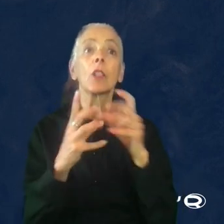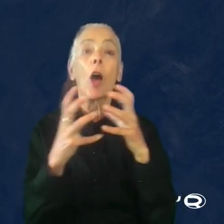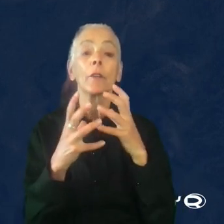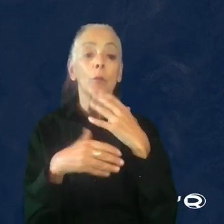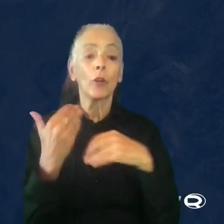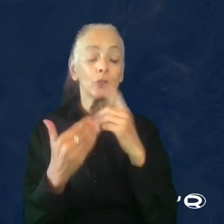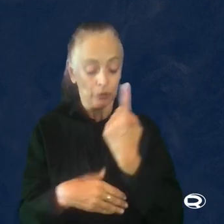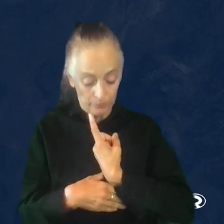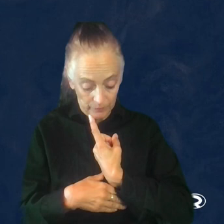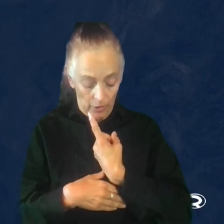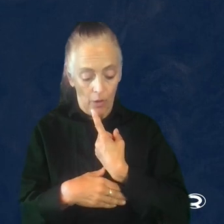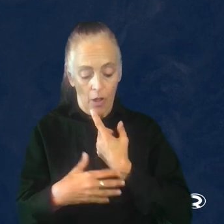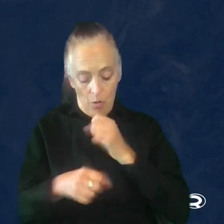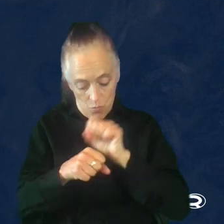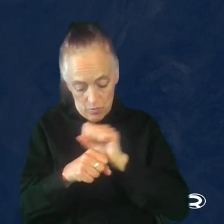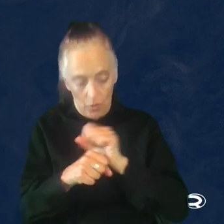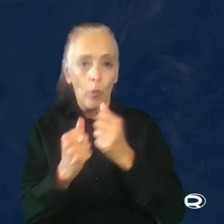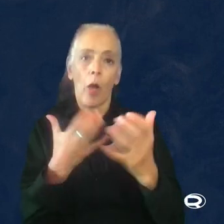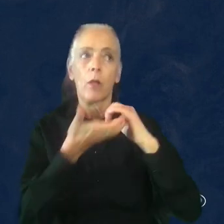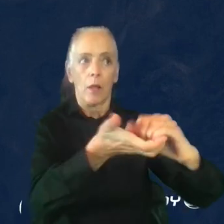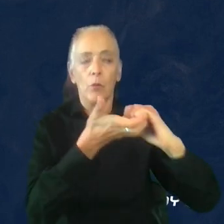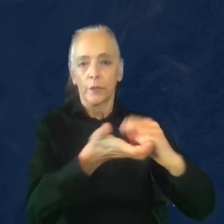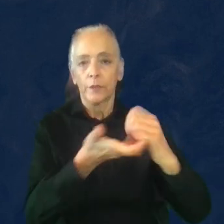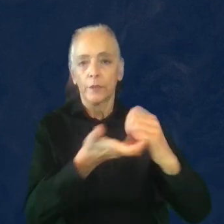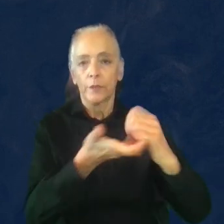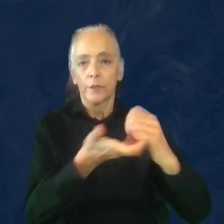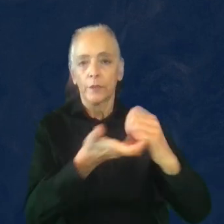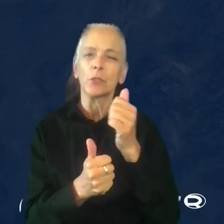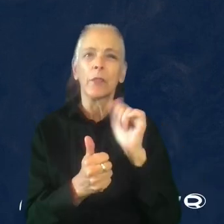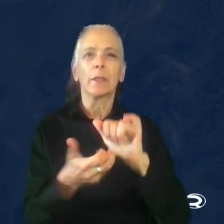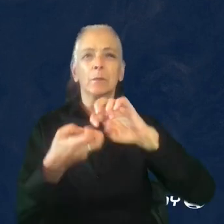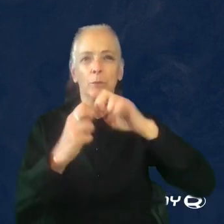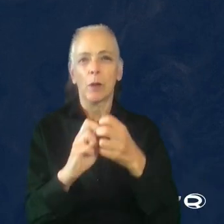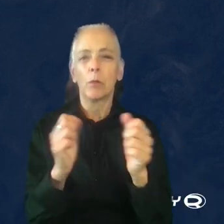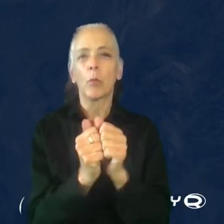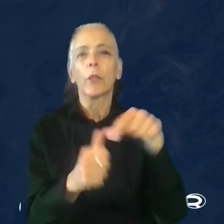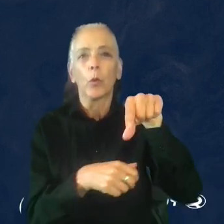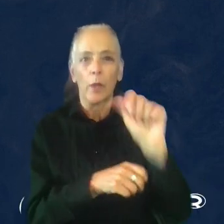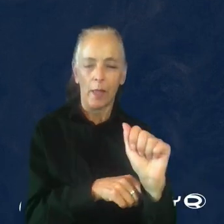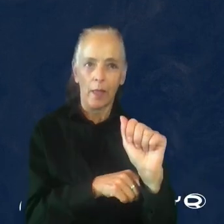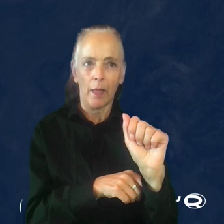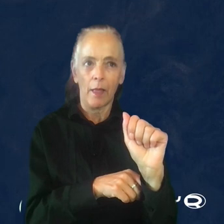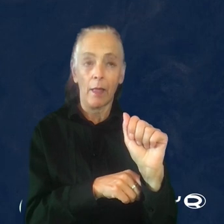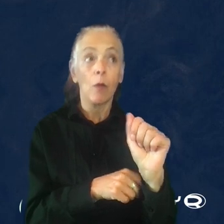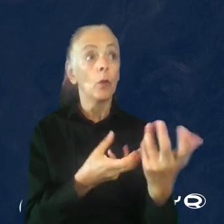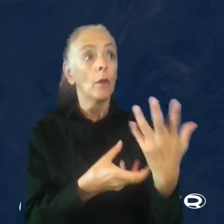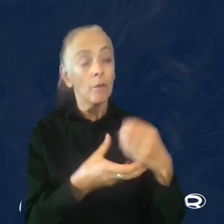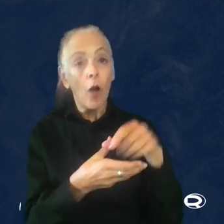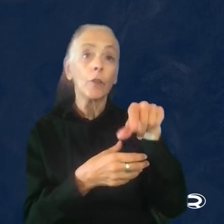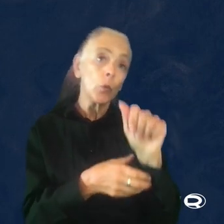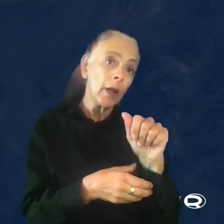doing my thing without much collaboration. And this was mostly an issue with QA. I was involving QA in the process,